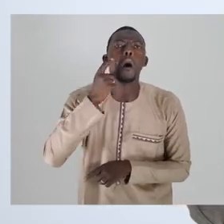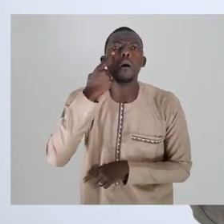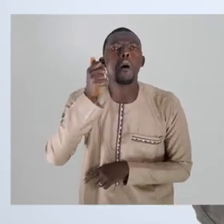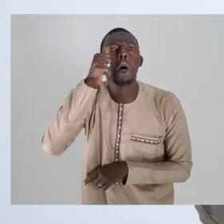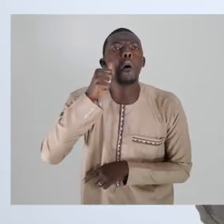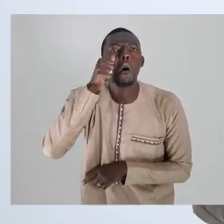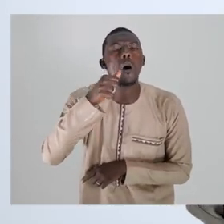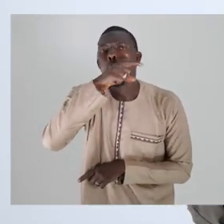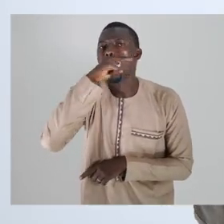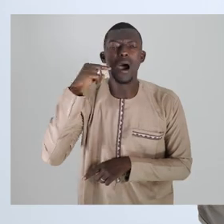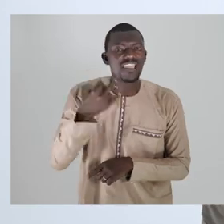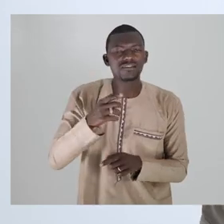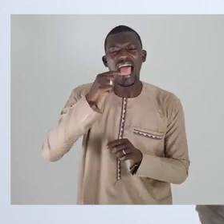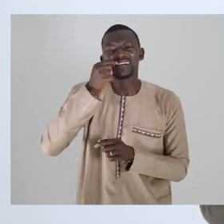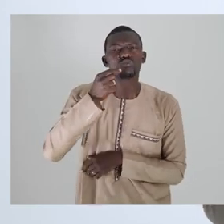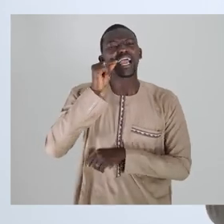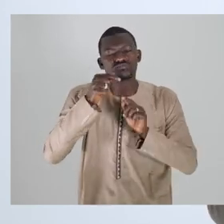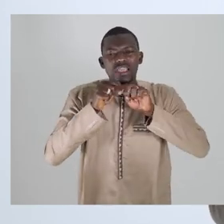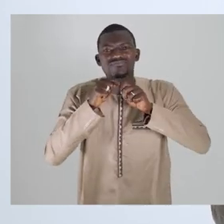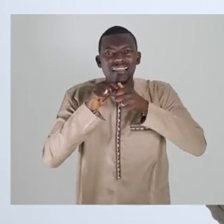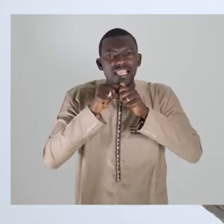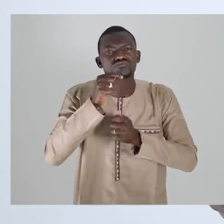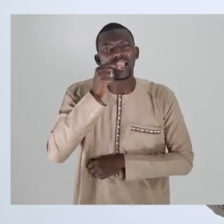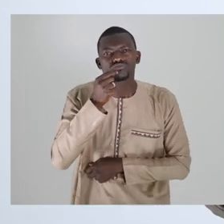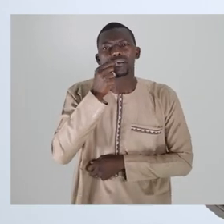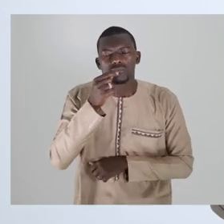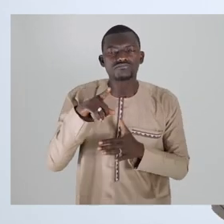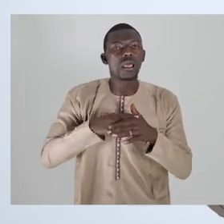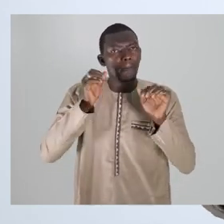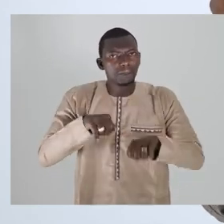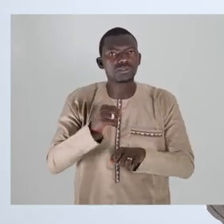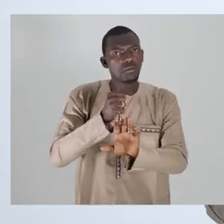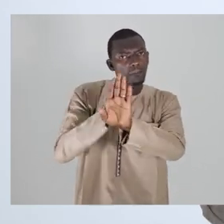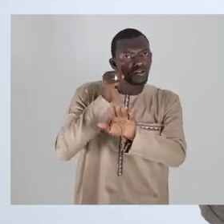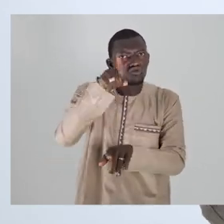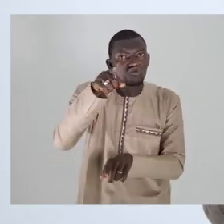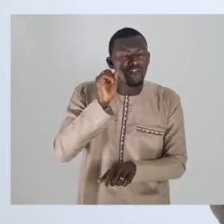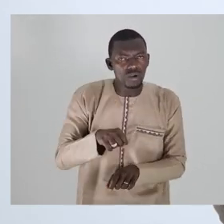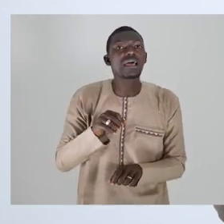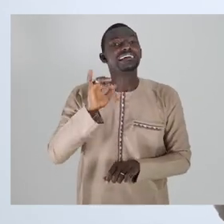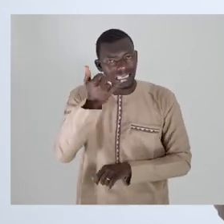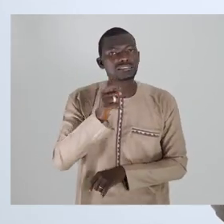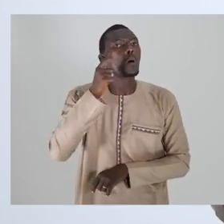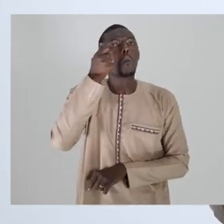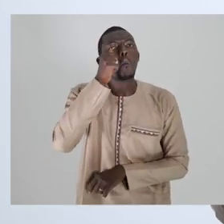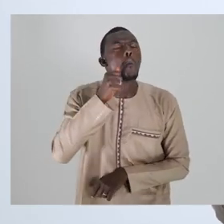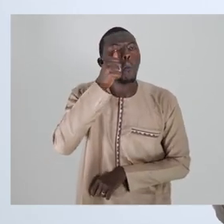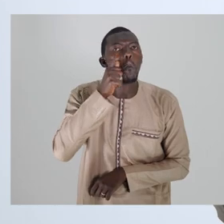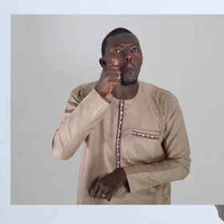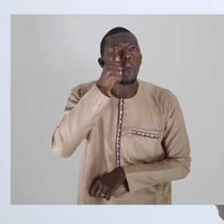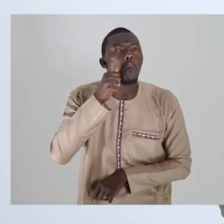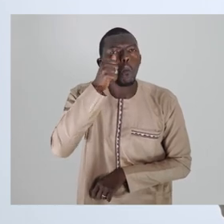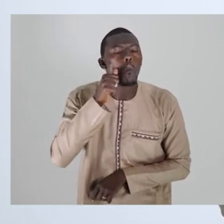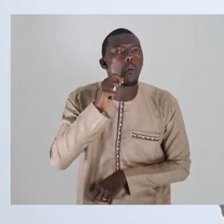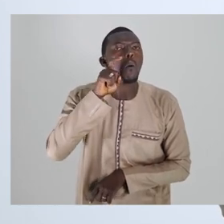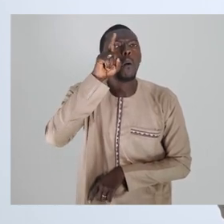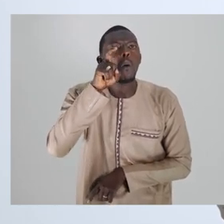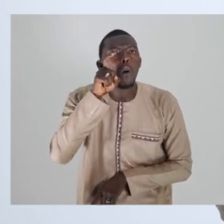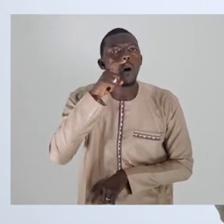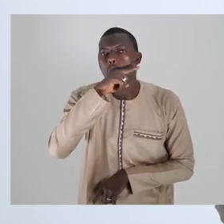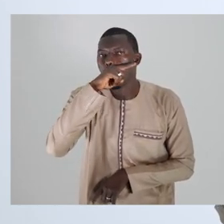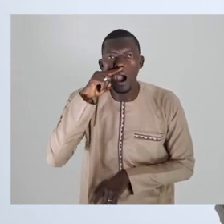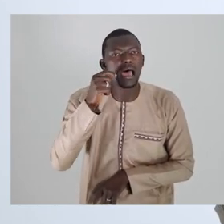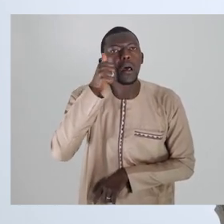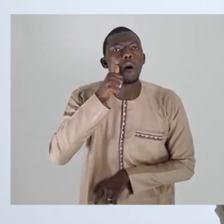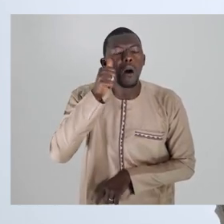soaked it in water. We can just keep chewing garlic and drinking the water. This will protect us from coronavirus. Garlic is good for your